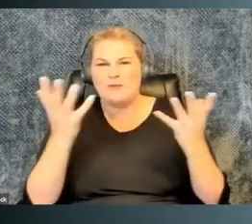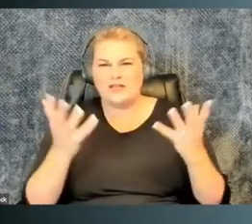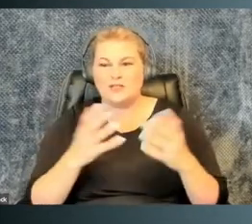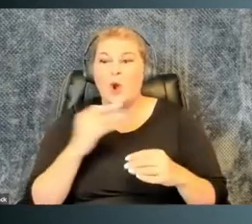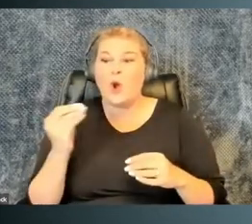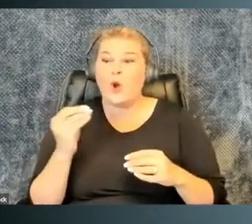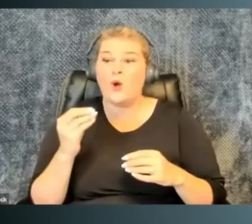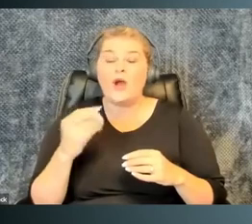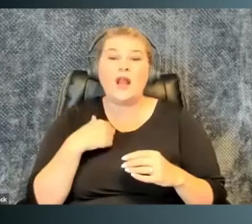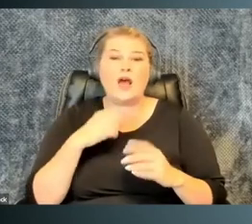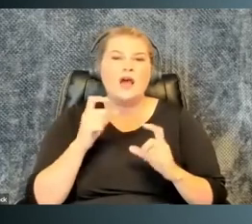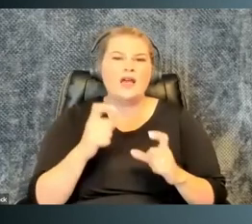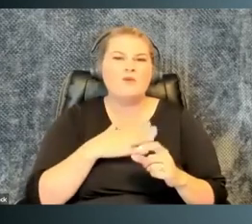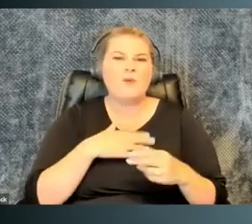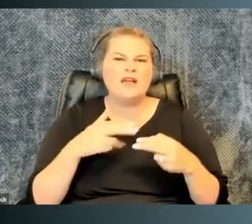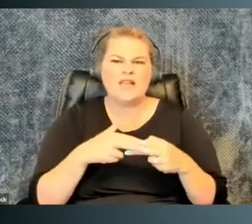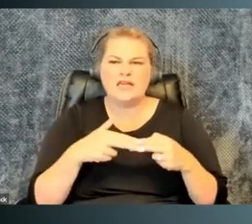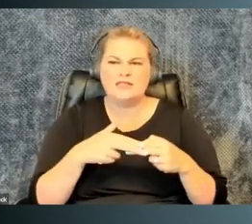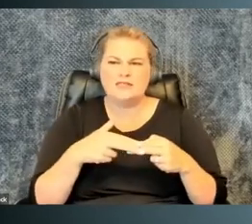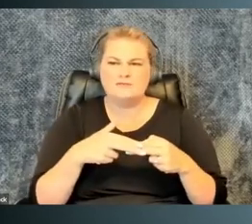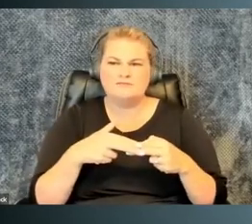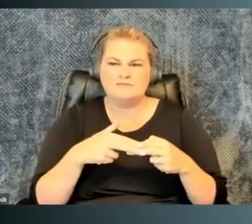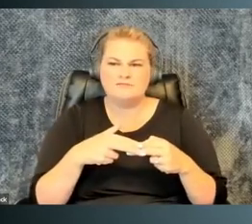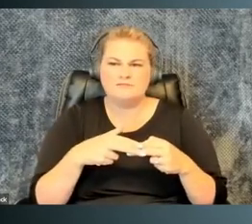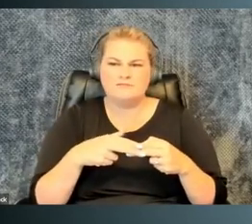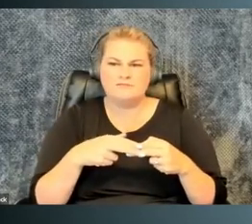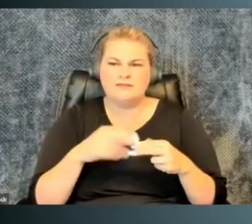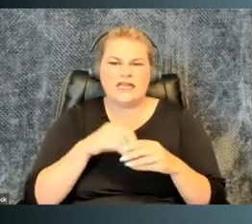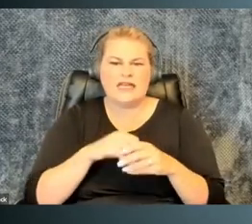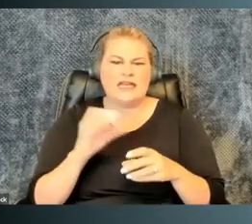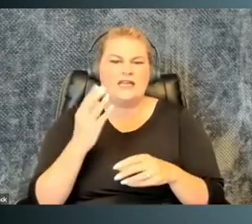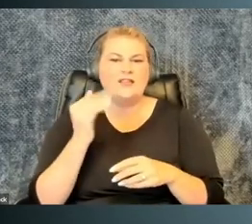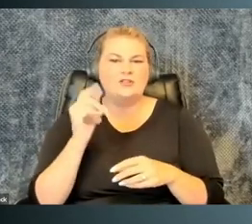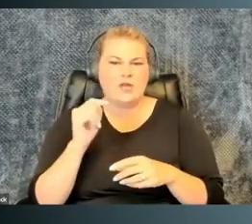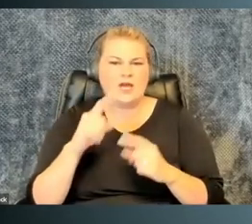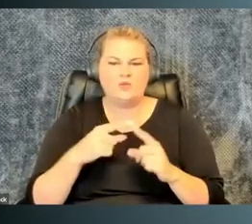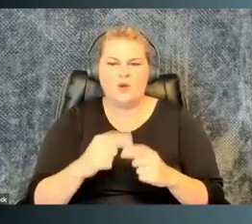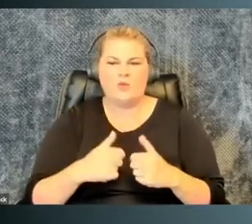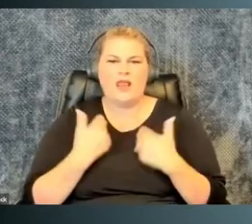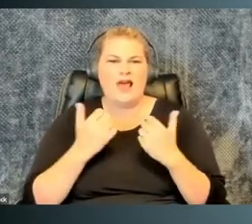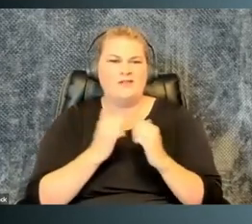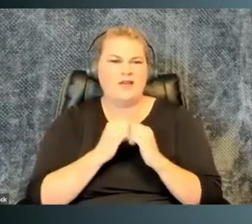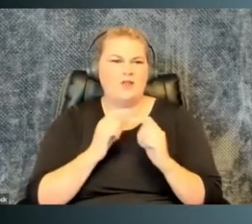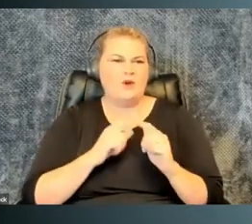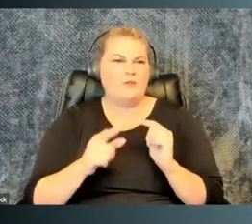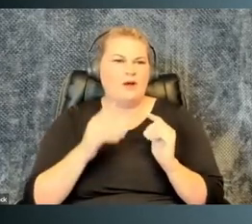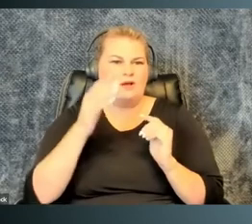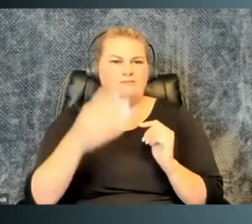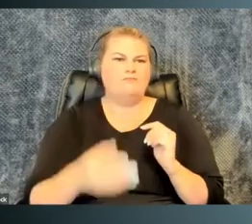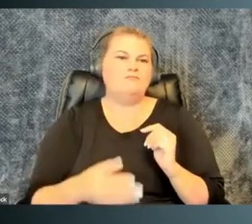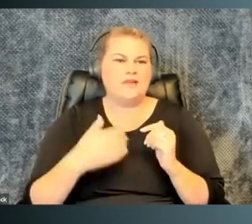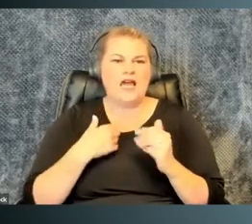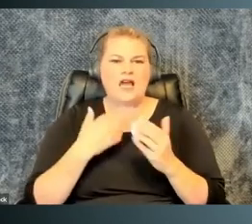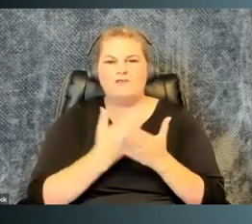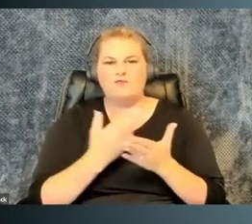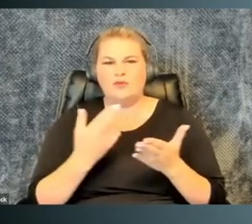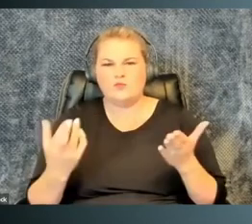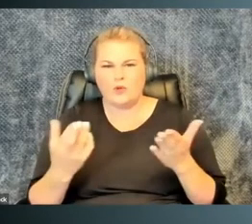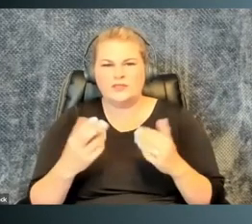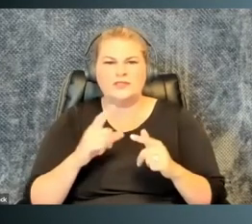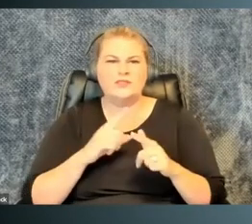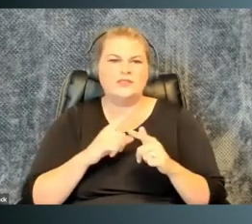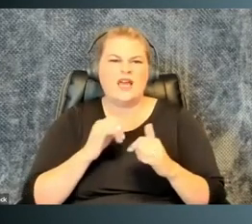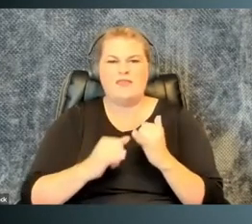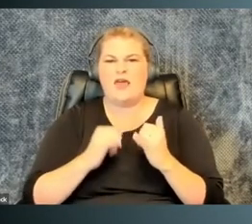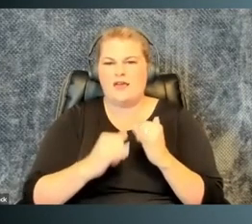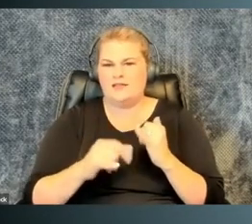weeks. All right. Thank you so much. Oh, and I'll give you my slides in the chat when we're actually live together. But I